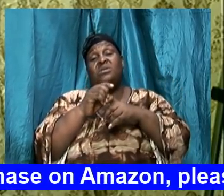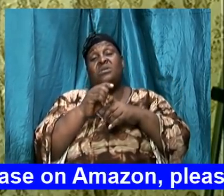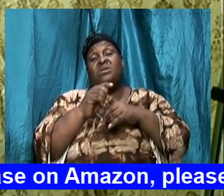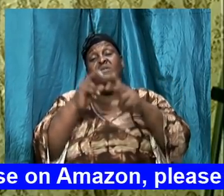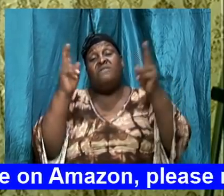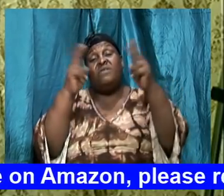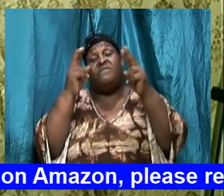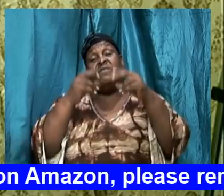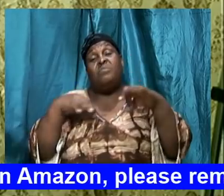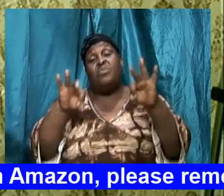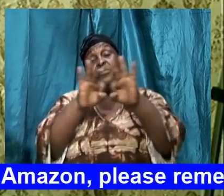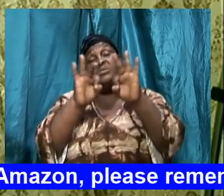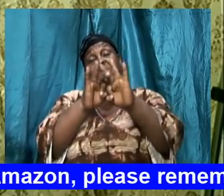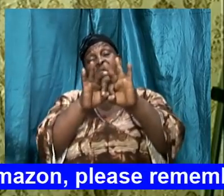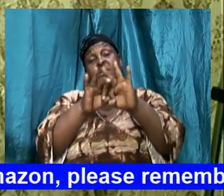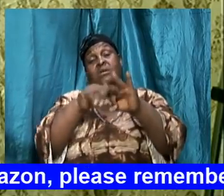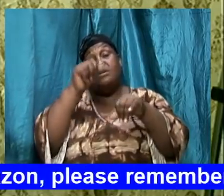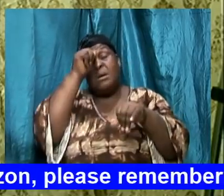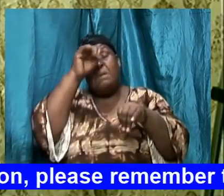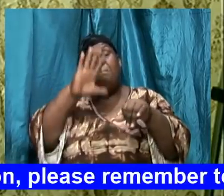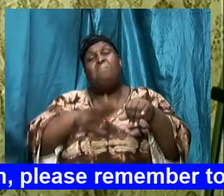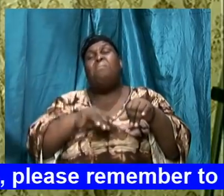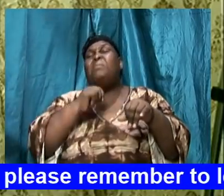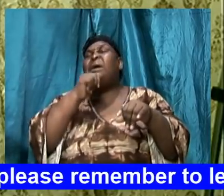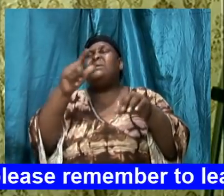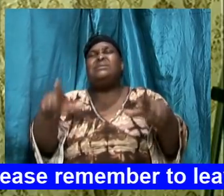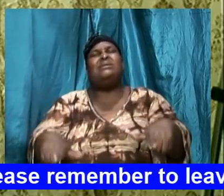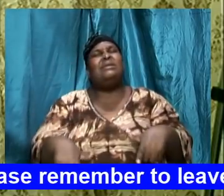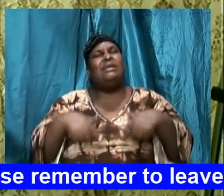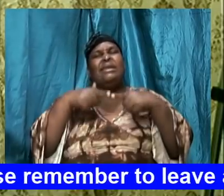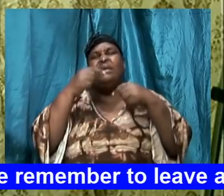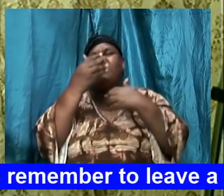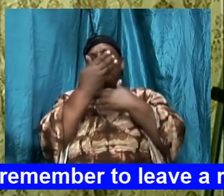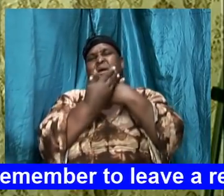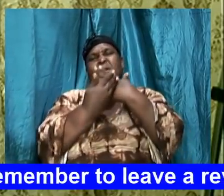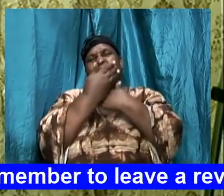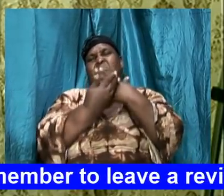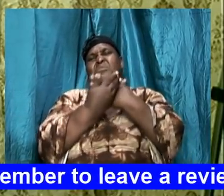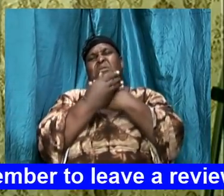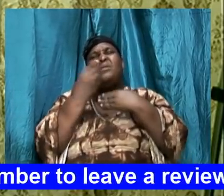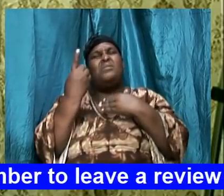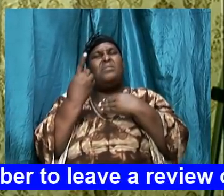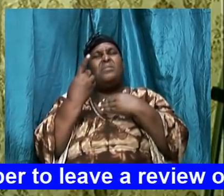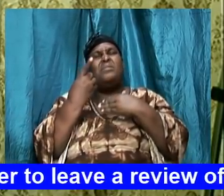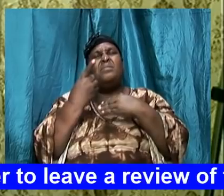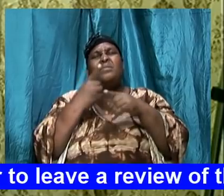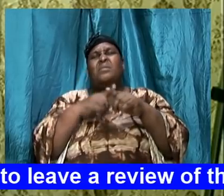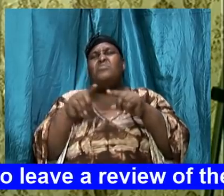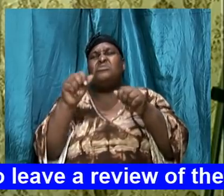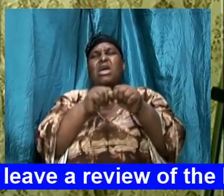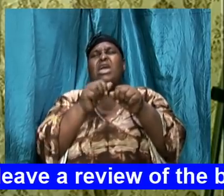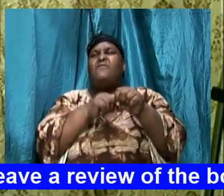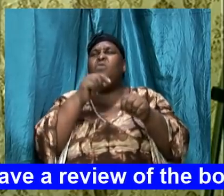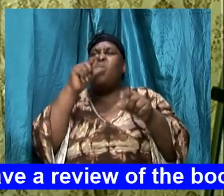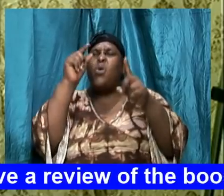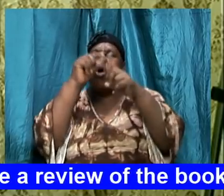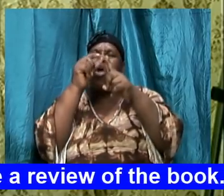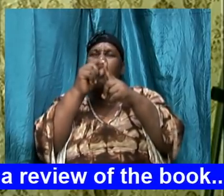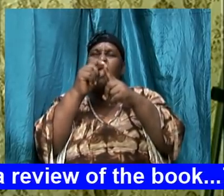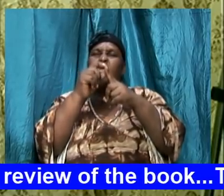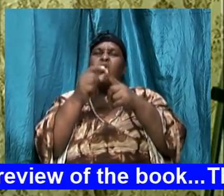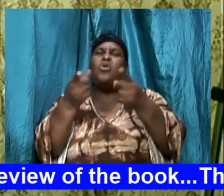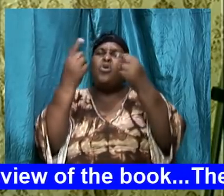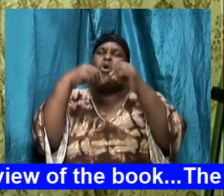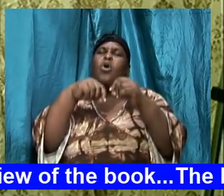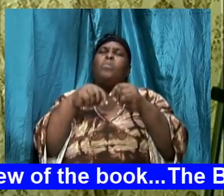man shall not live by breath alone but by every word that proceeded out of the mouth